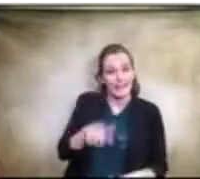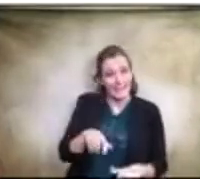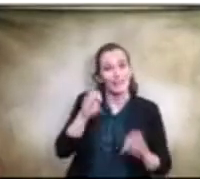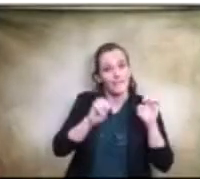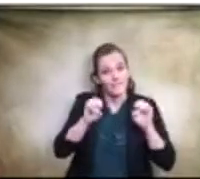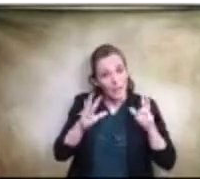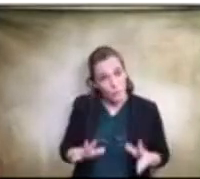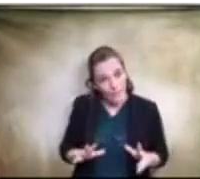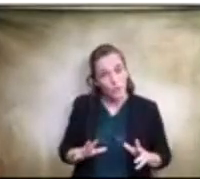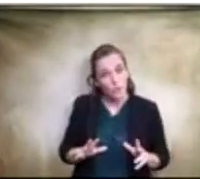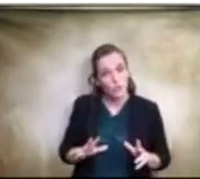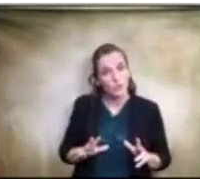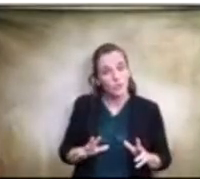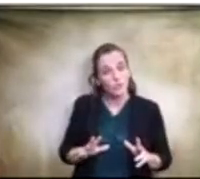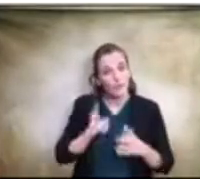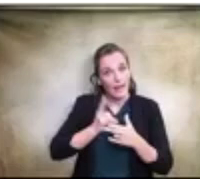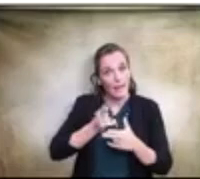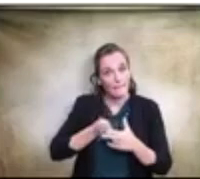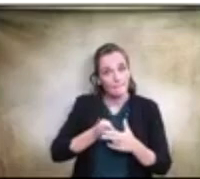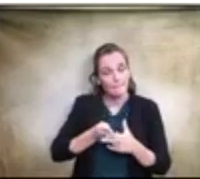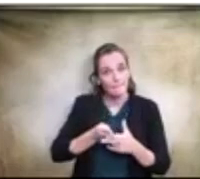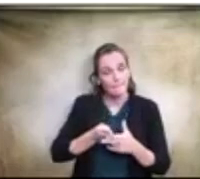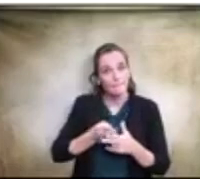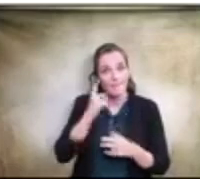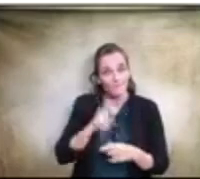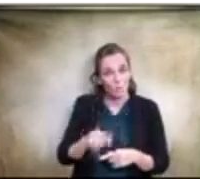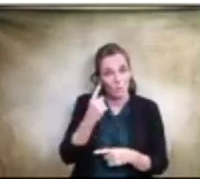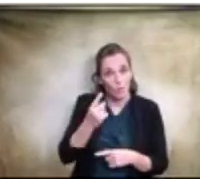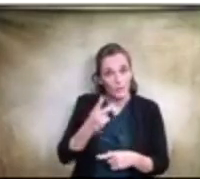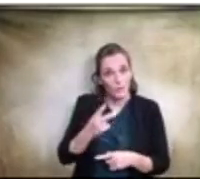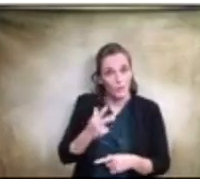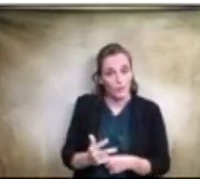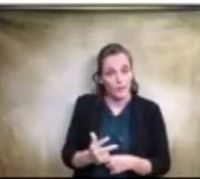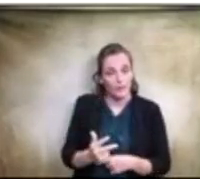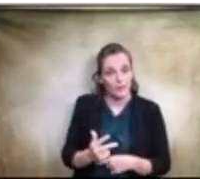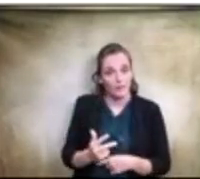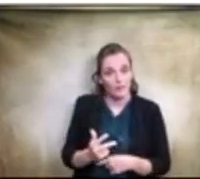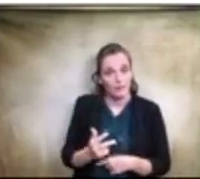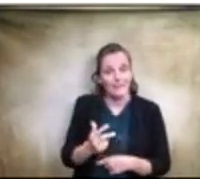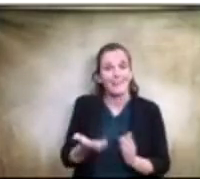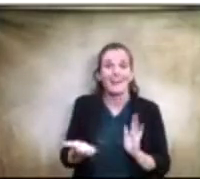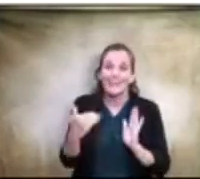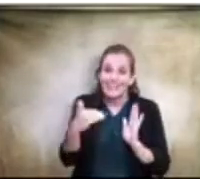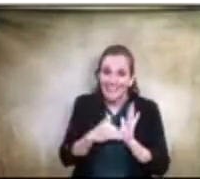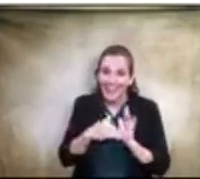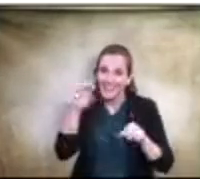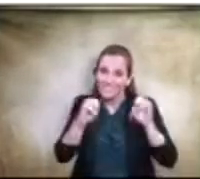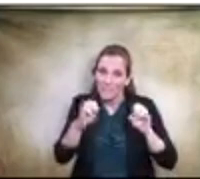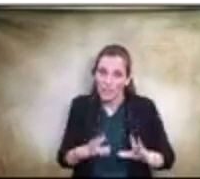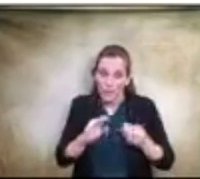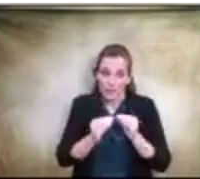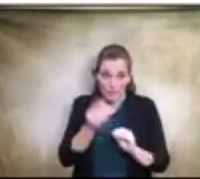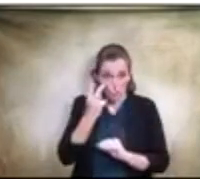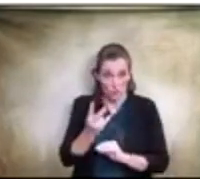is for number one, two, and three on these. Again, the evaluator number two scored,